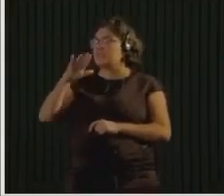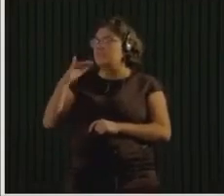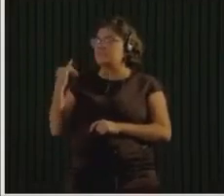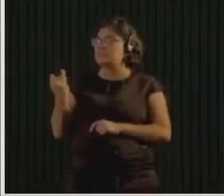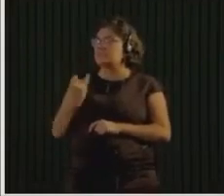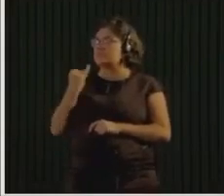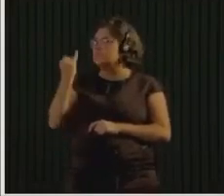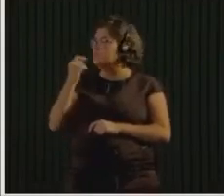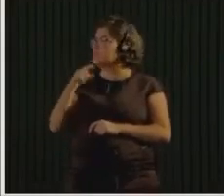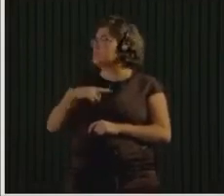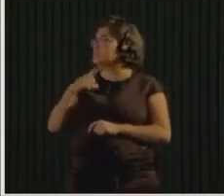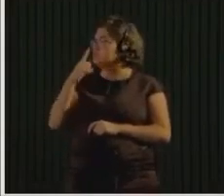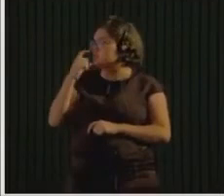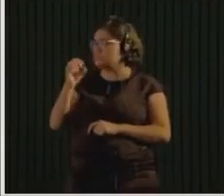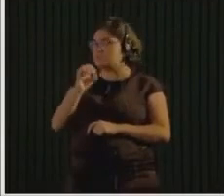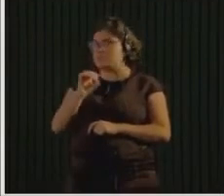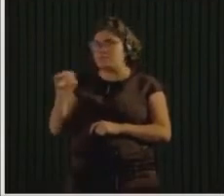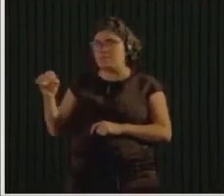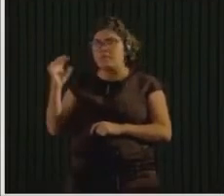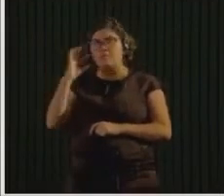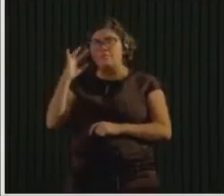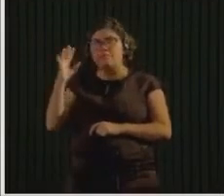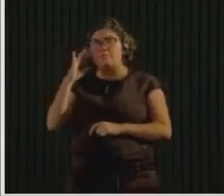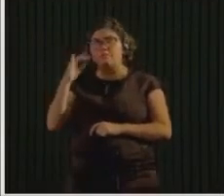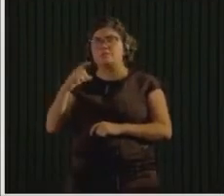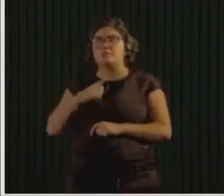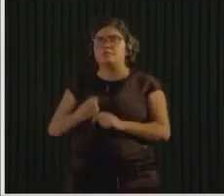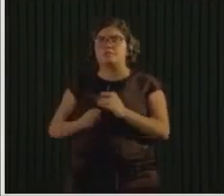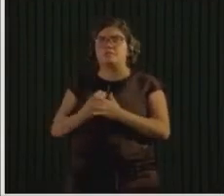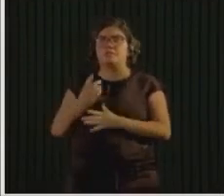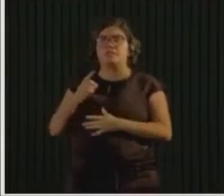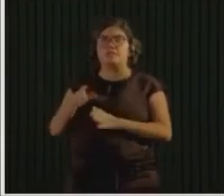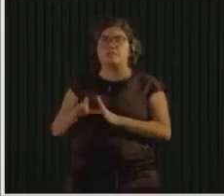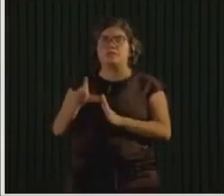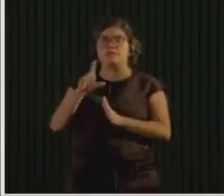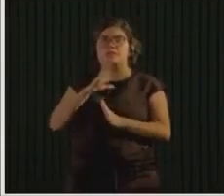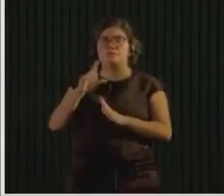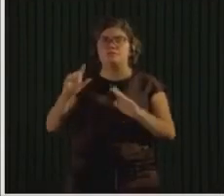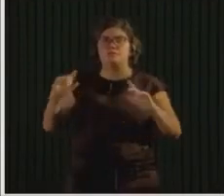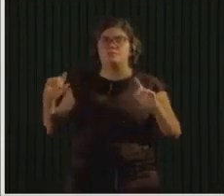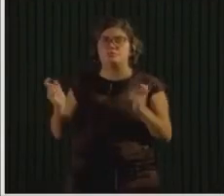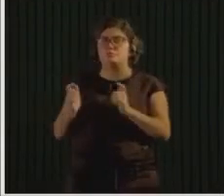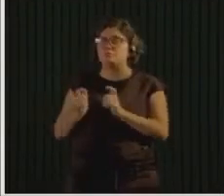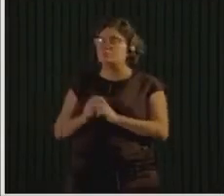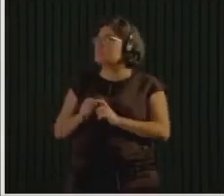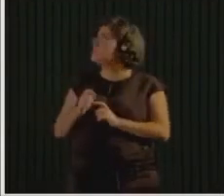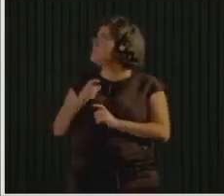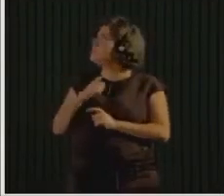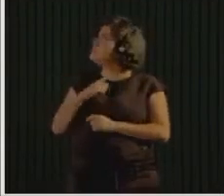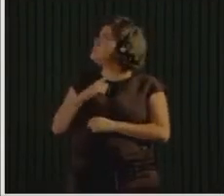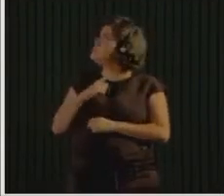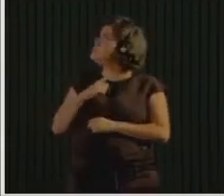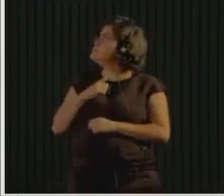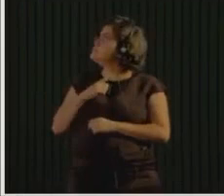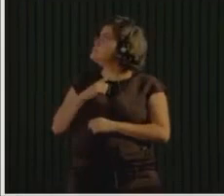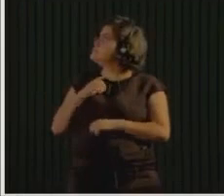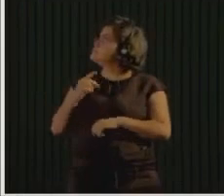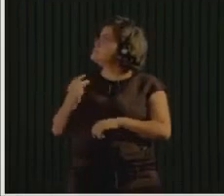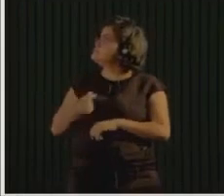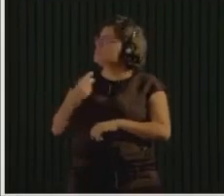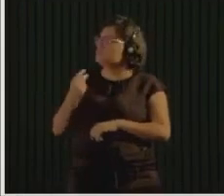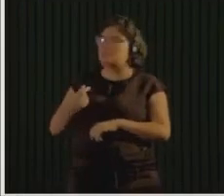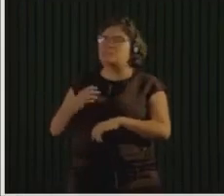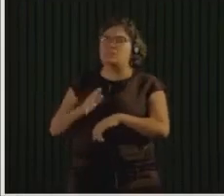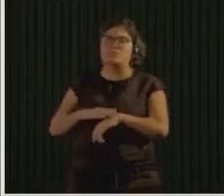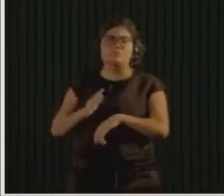we reduce, reuse, and recycle. So much of our time is spent talking about recycling